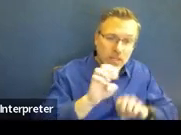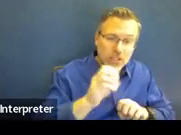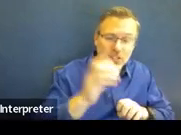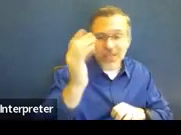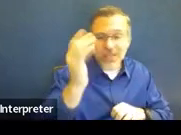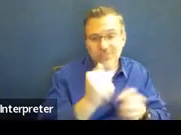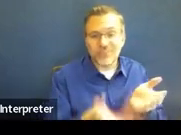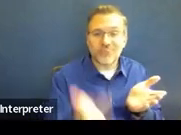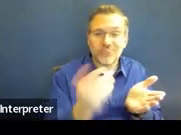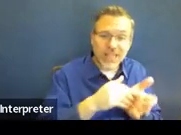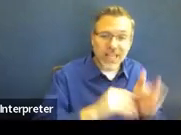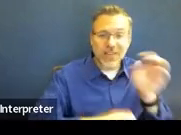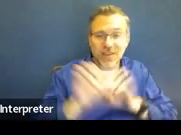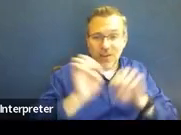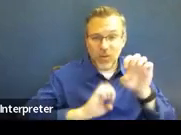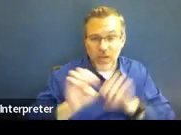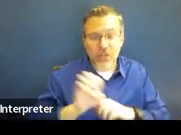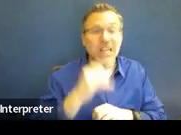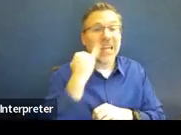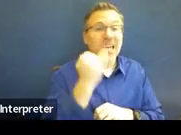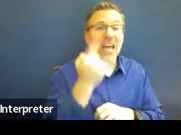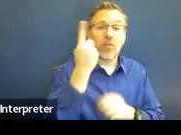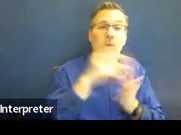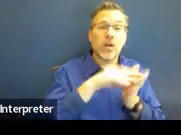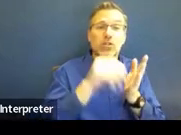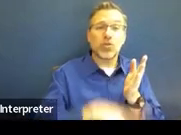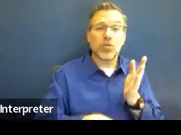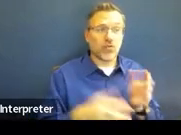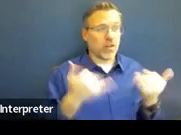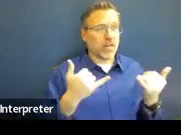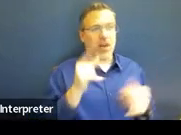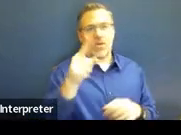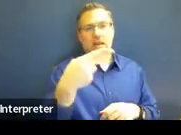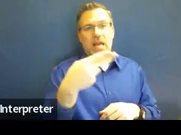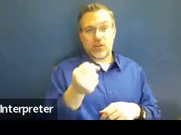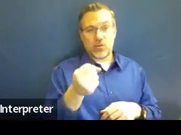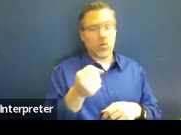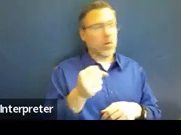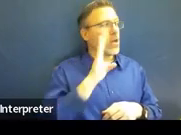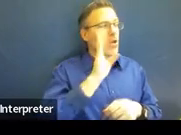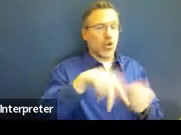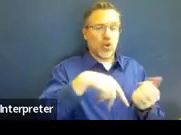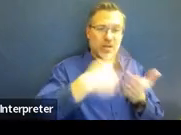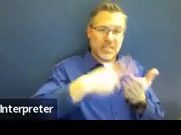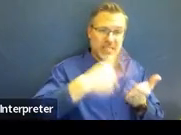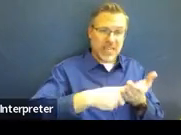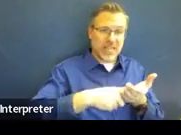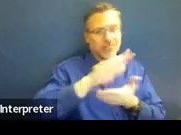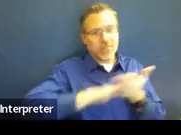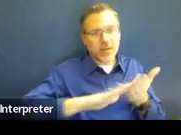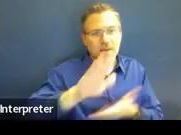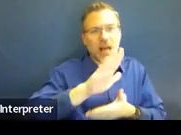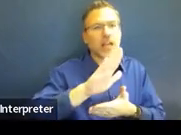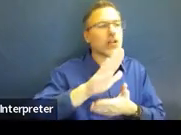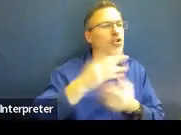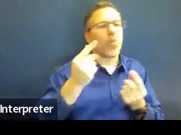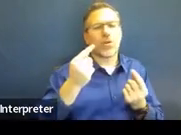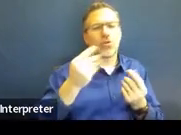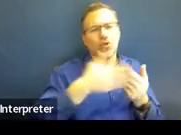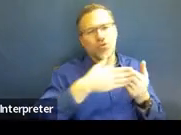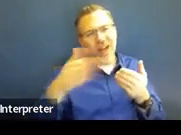that's in high school, and you're talking about transition services, you would want to check that off that you are talking about those.